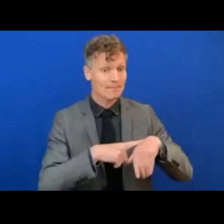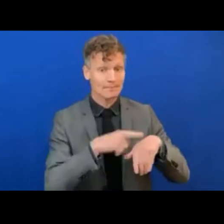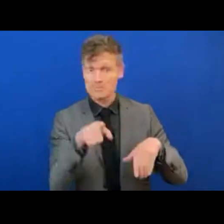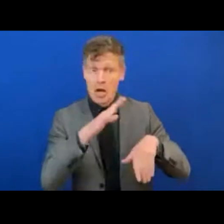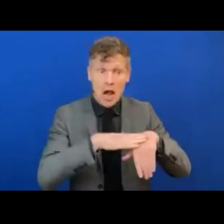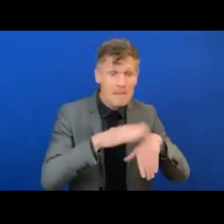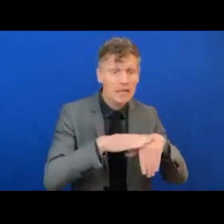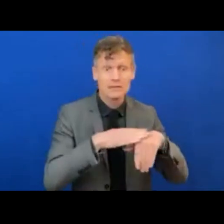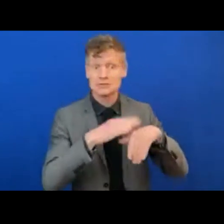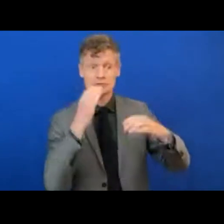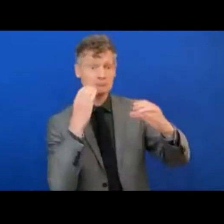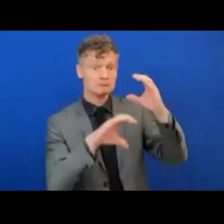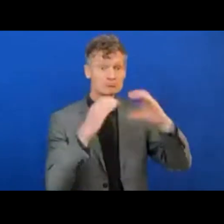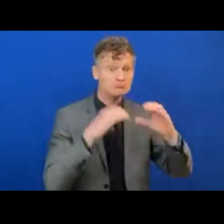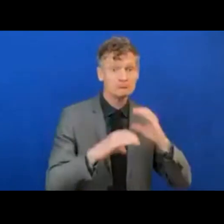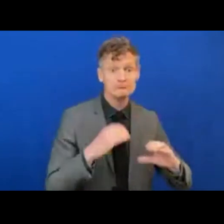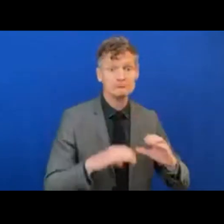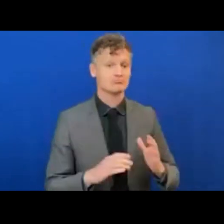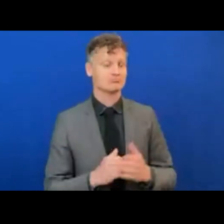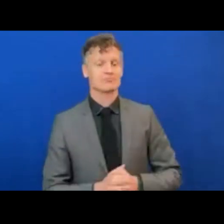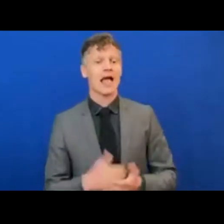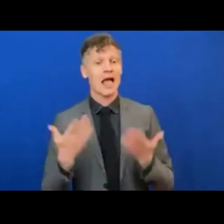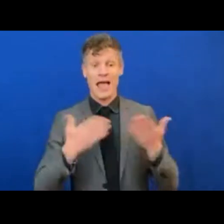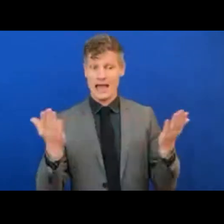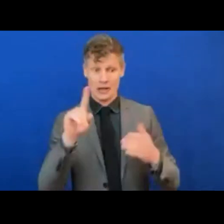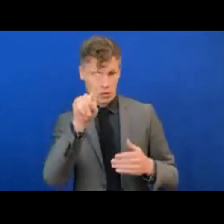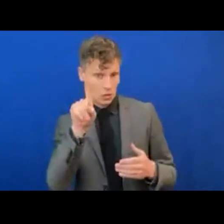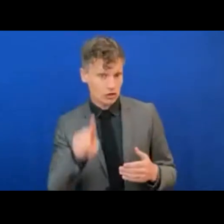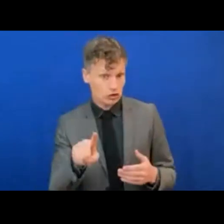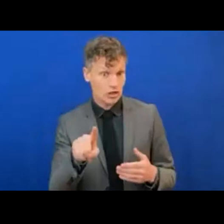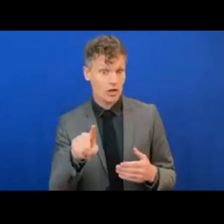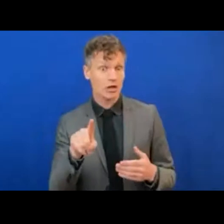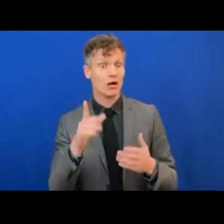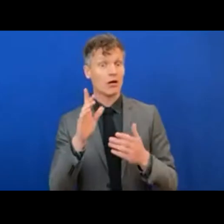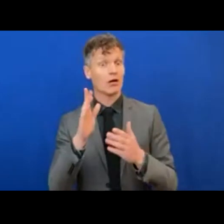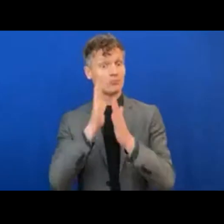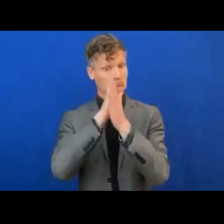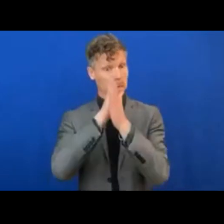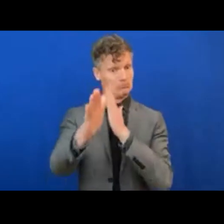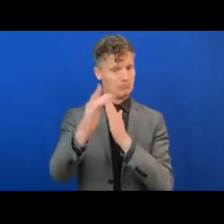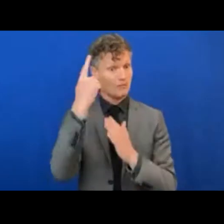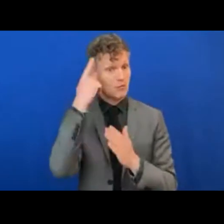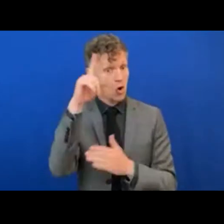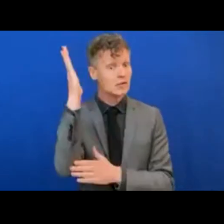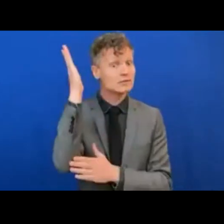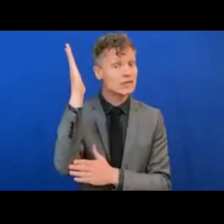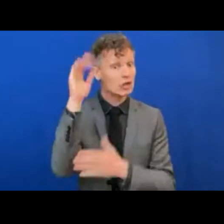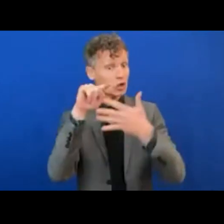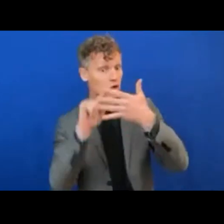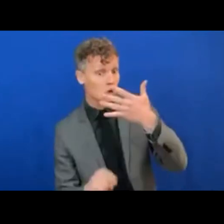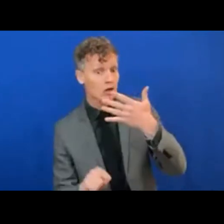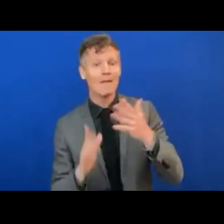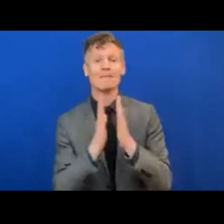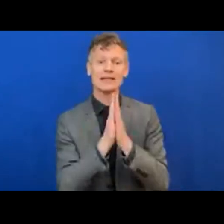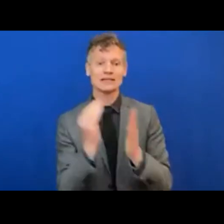Questions that are addressed to speakers should be inserted in the Q&A function, and if time allows, we will address some of